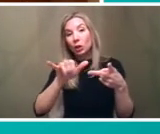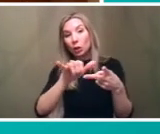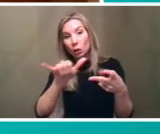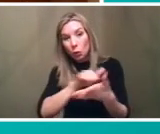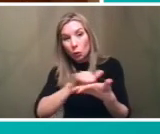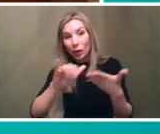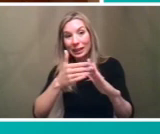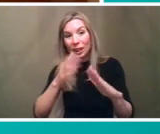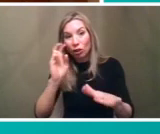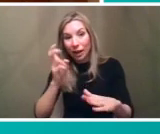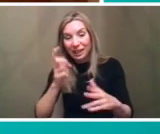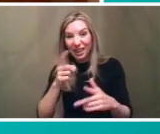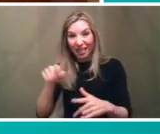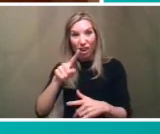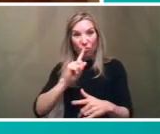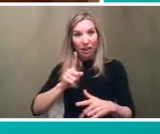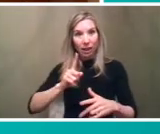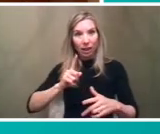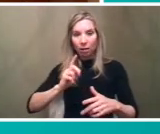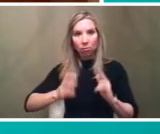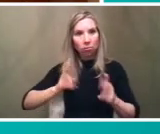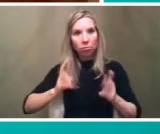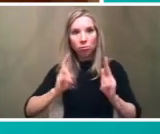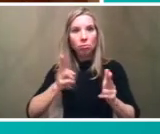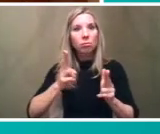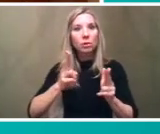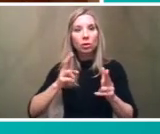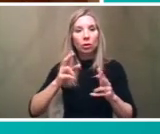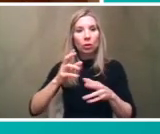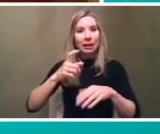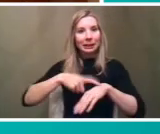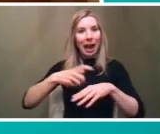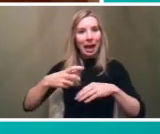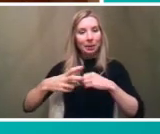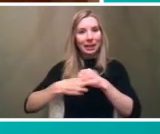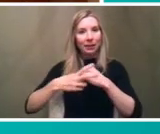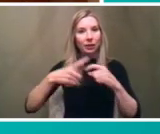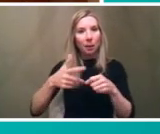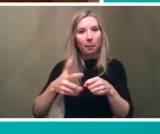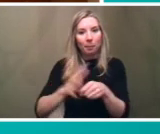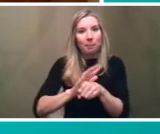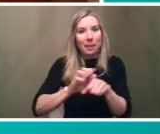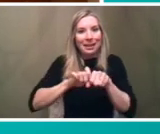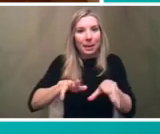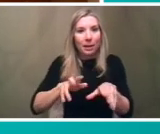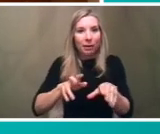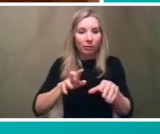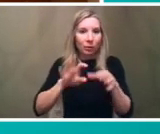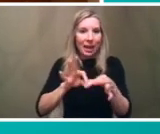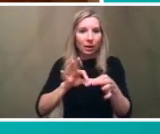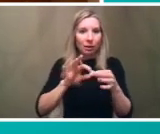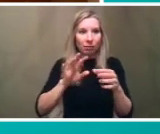are acting quickly to consolidate time savings from pandemic related congestion declines um